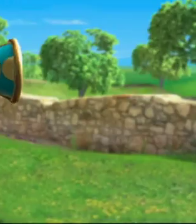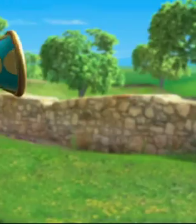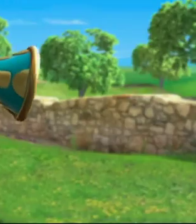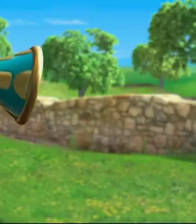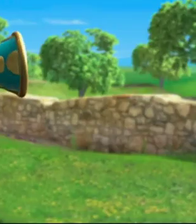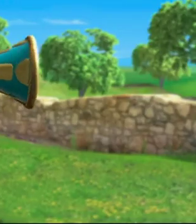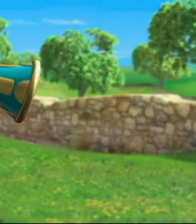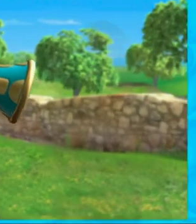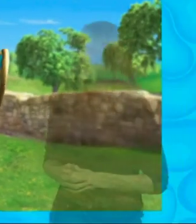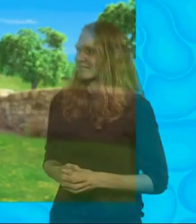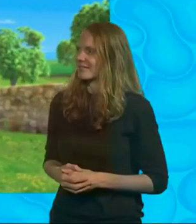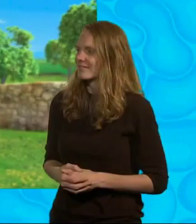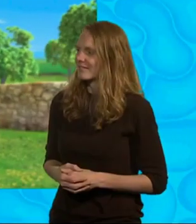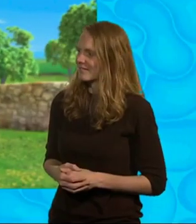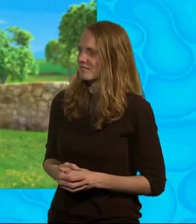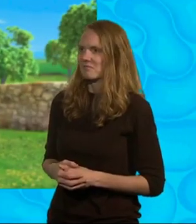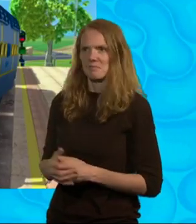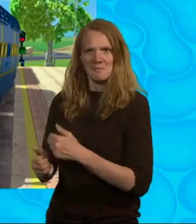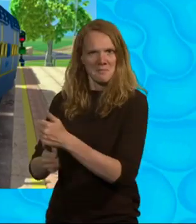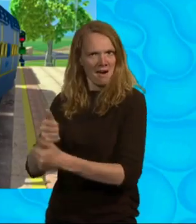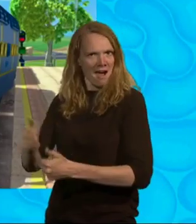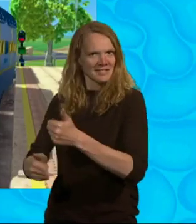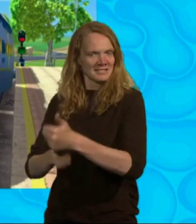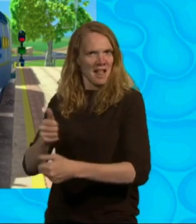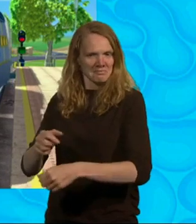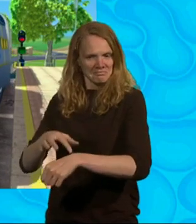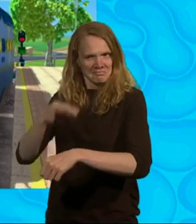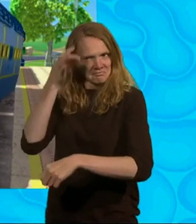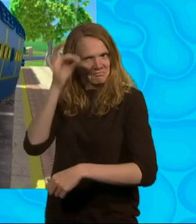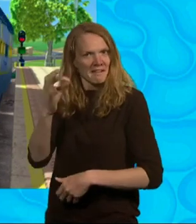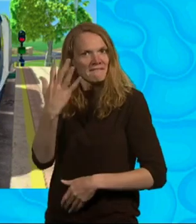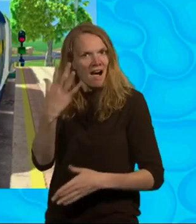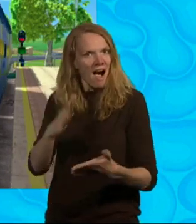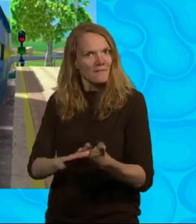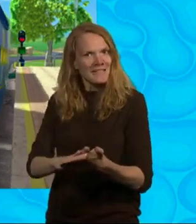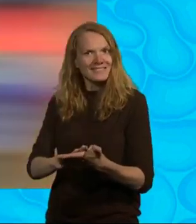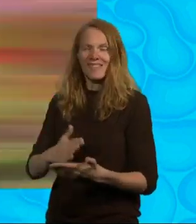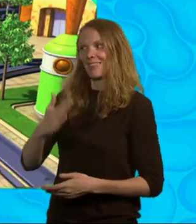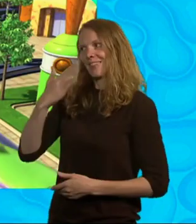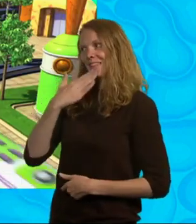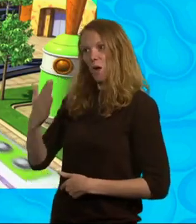Well done, Brewster. That was precisely five minutes. Thanks, V. Better get going.